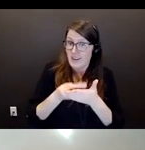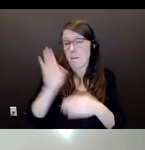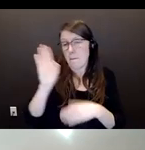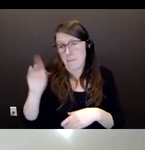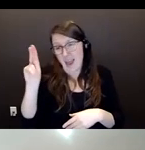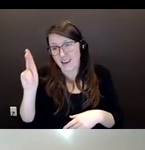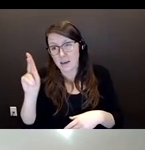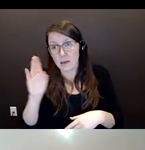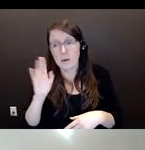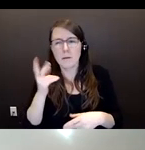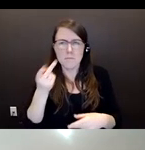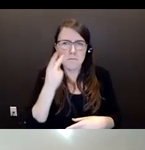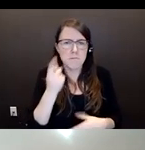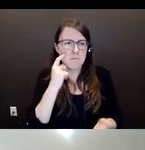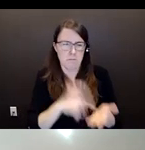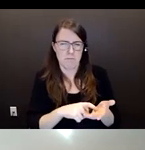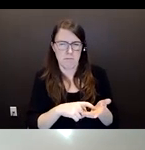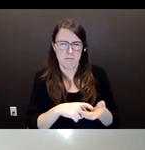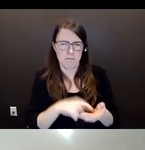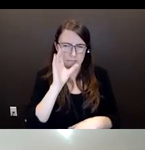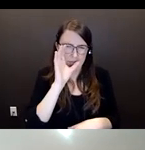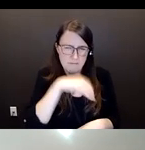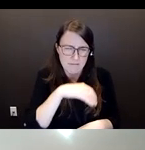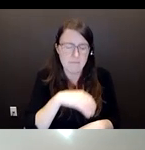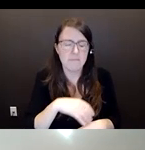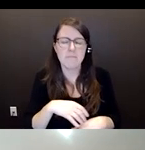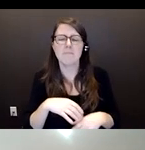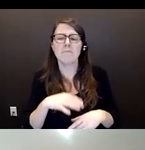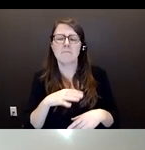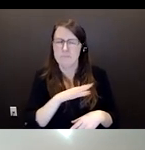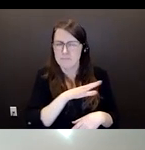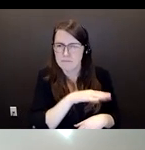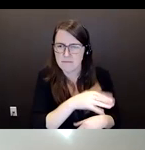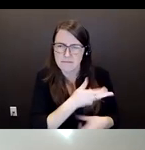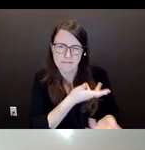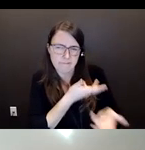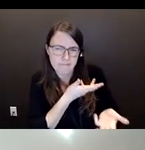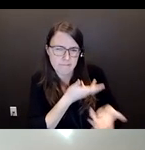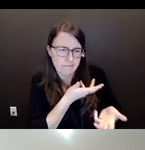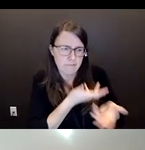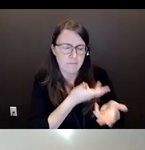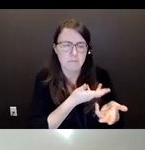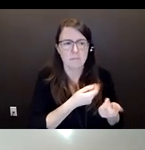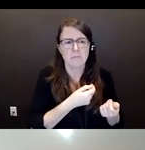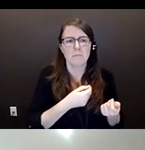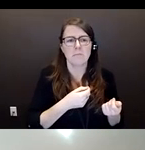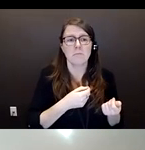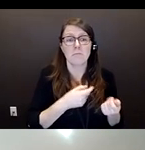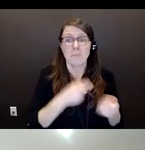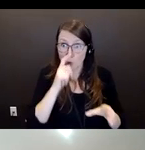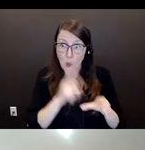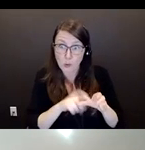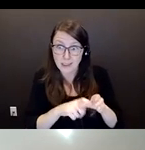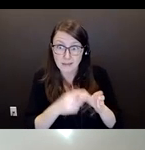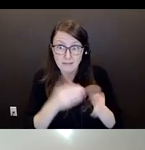they're having that communications with them or that conversation with them. Some may call it being nosy. I